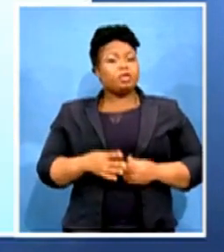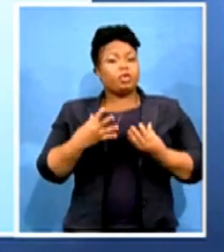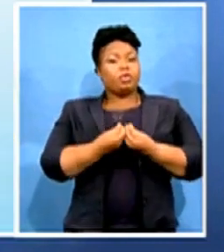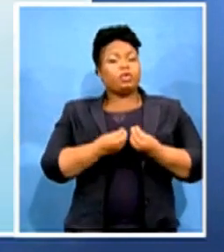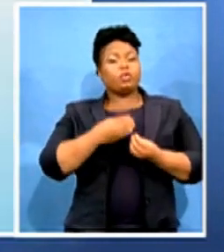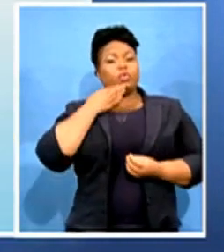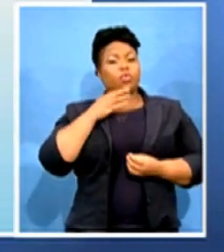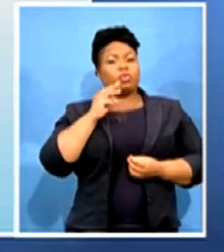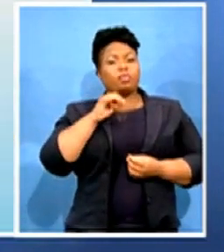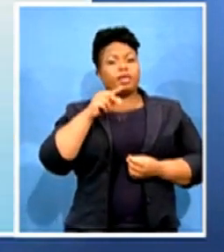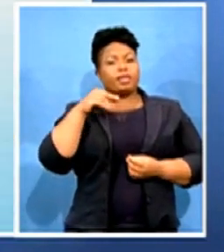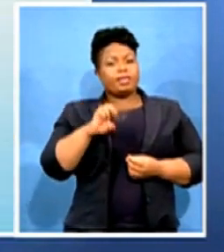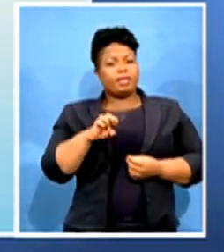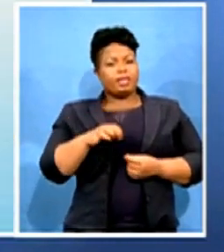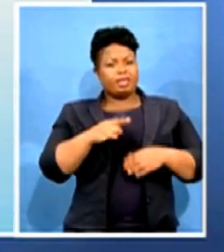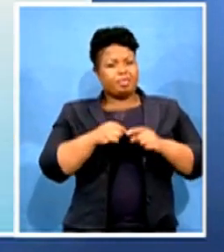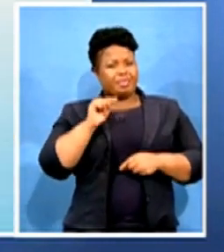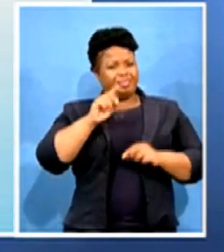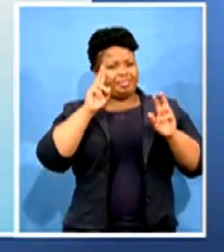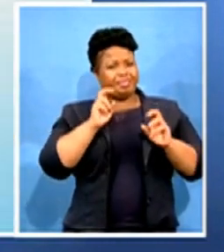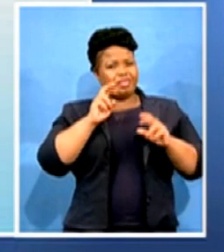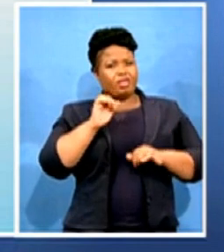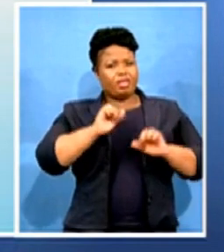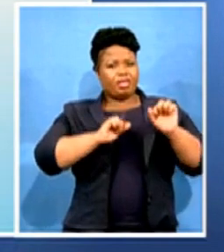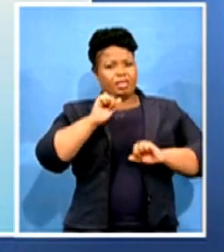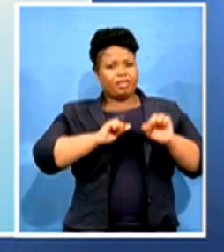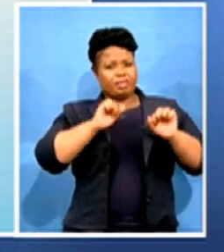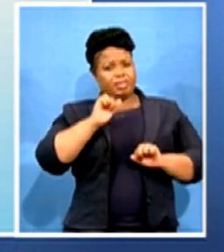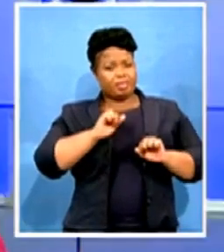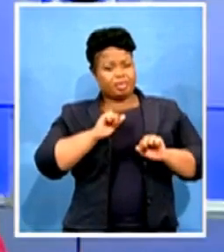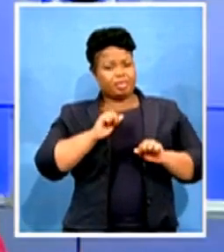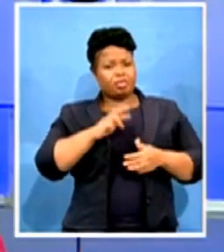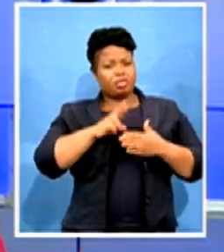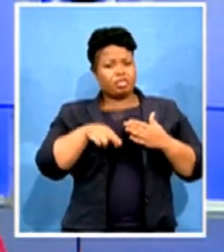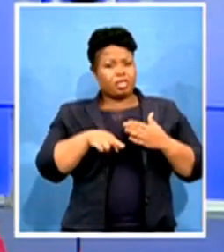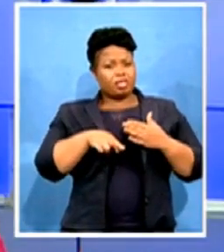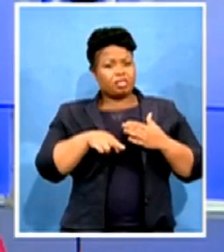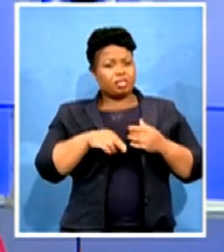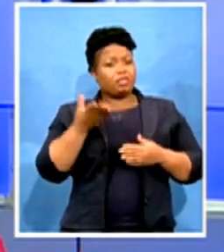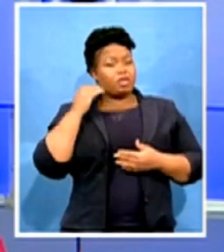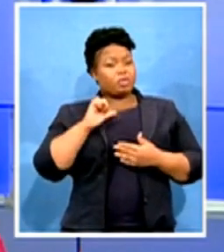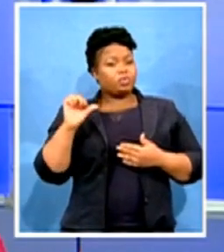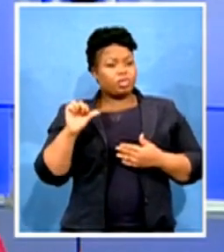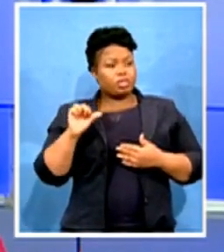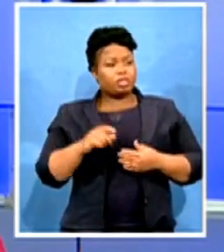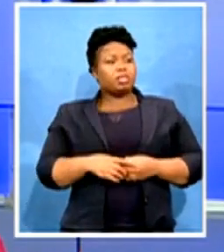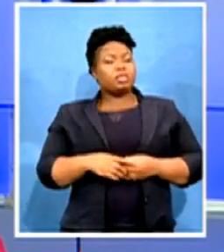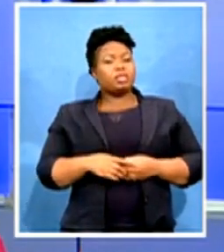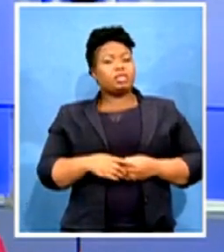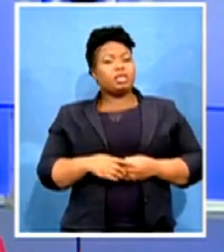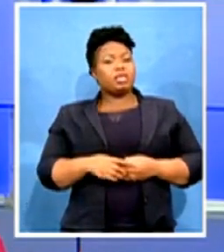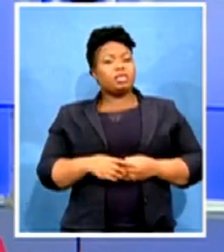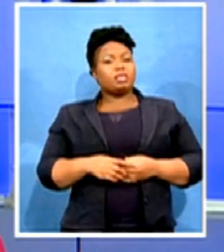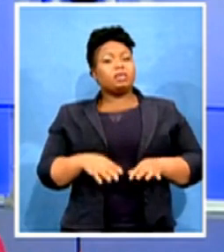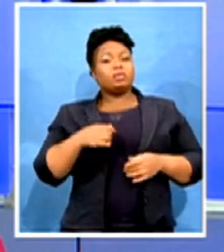of that assessment, the results you brought out last week, and making a recommendation that some